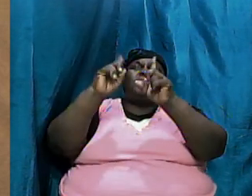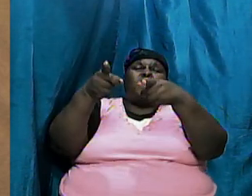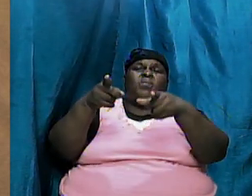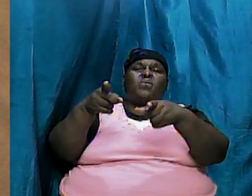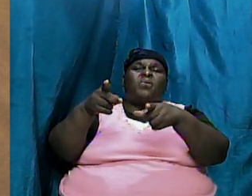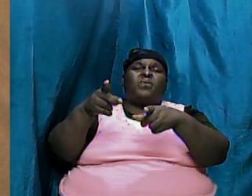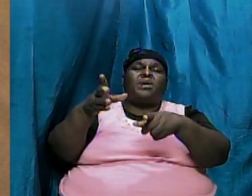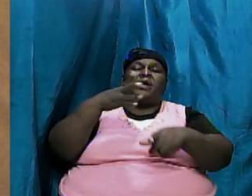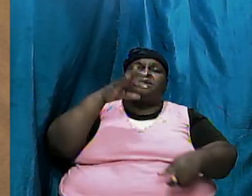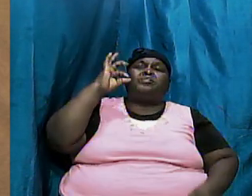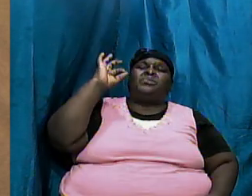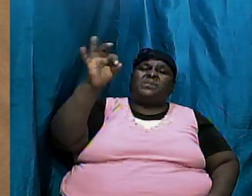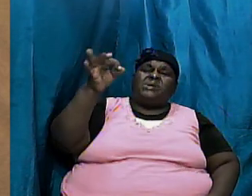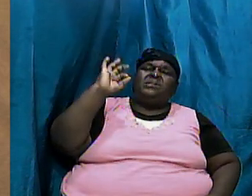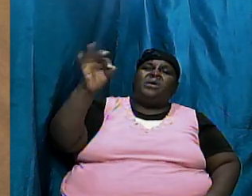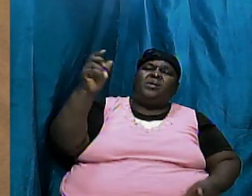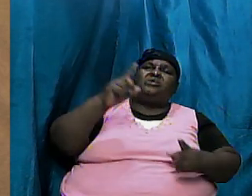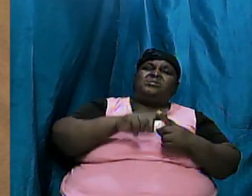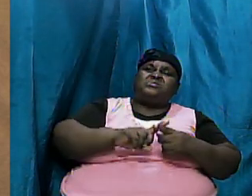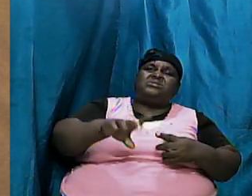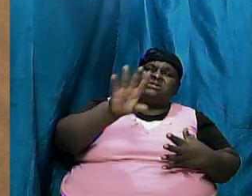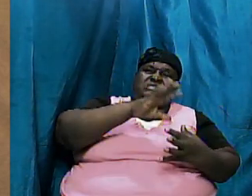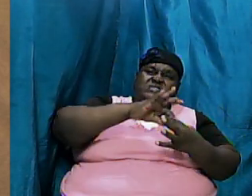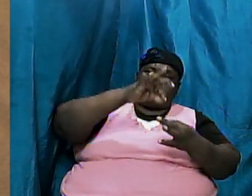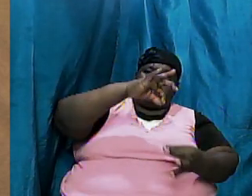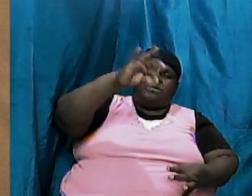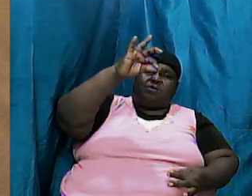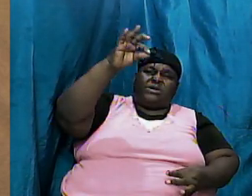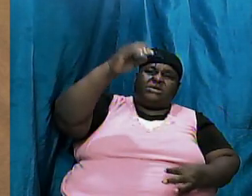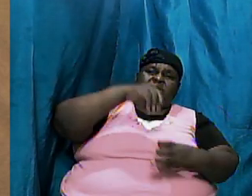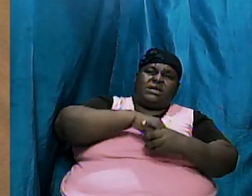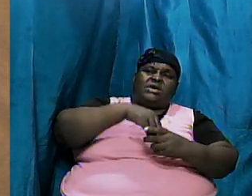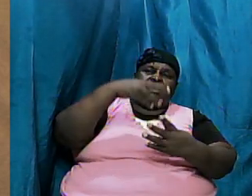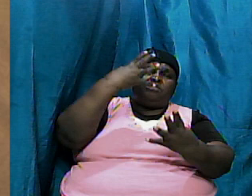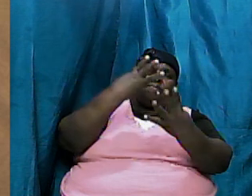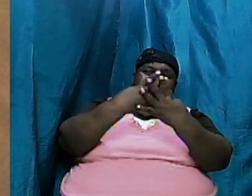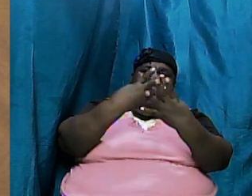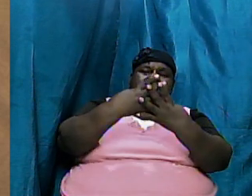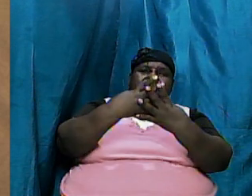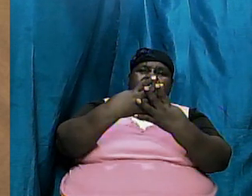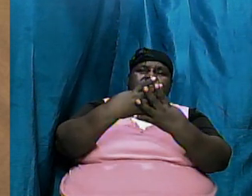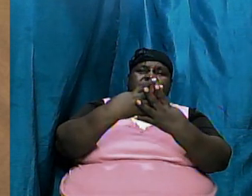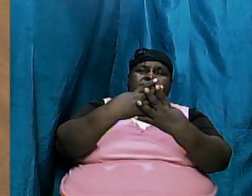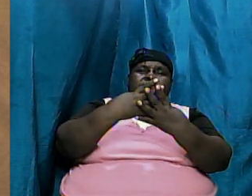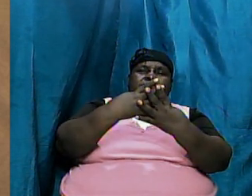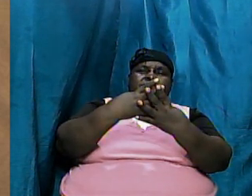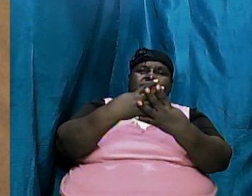and preached unto the spirits in prison